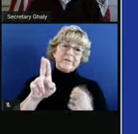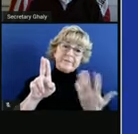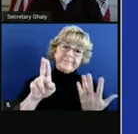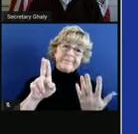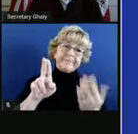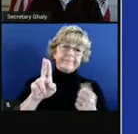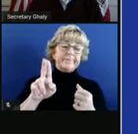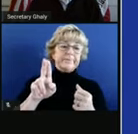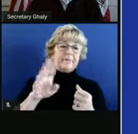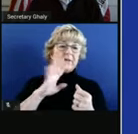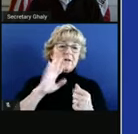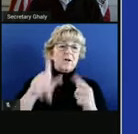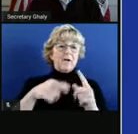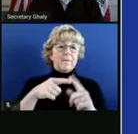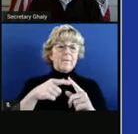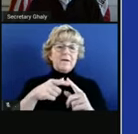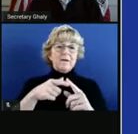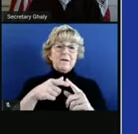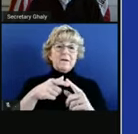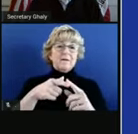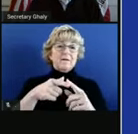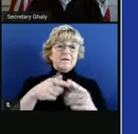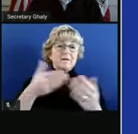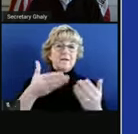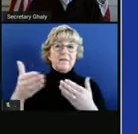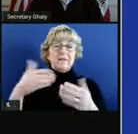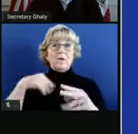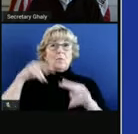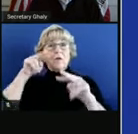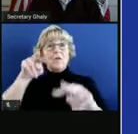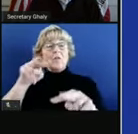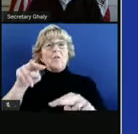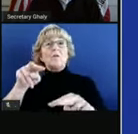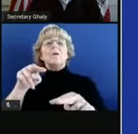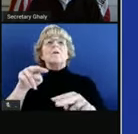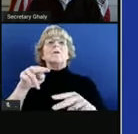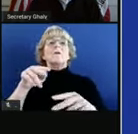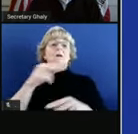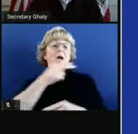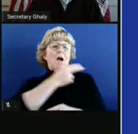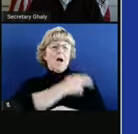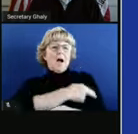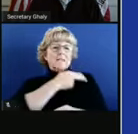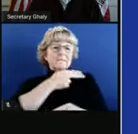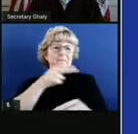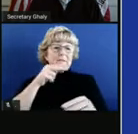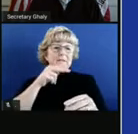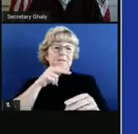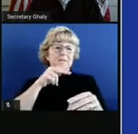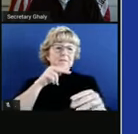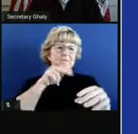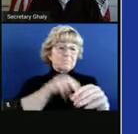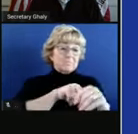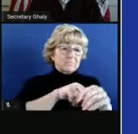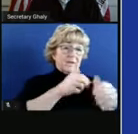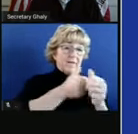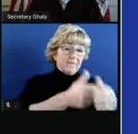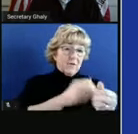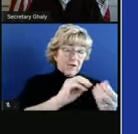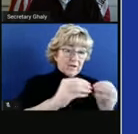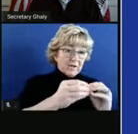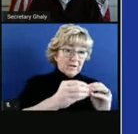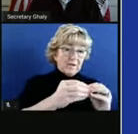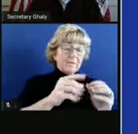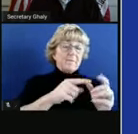we talked to about lagging indicators, usually hospitals, hospitalizations. Follow case numbers. And then